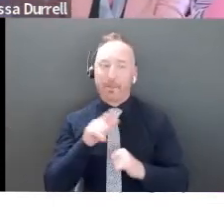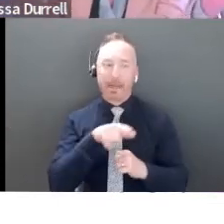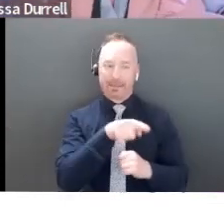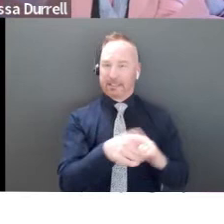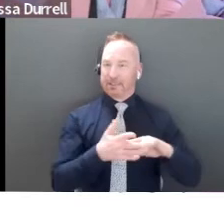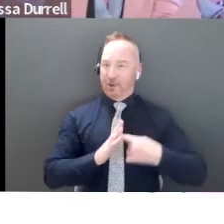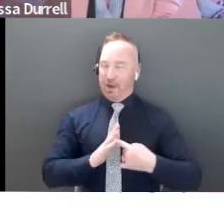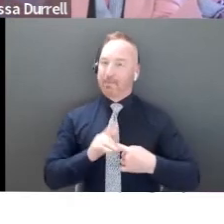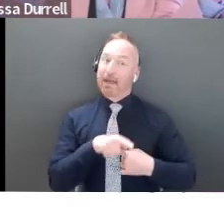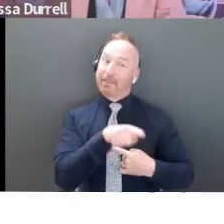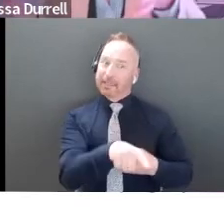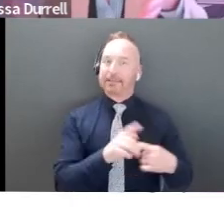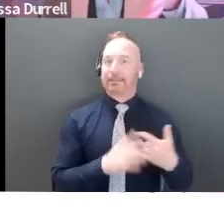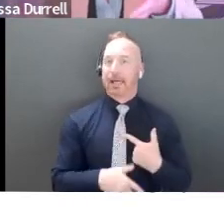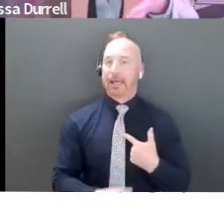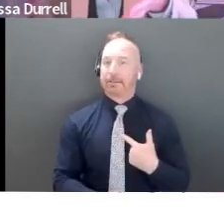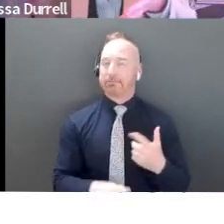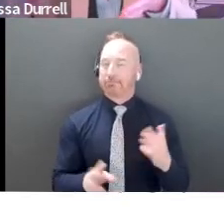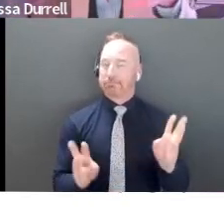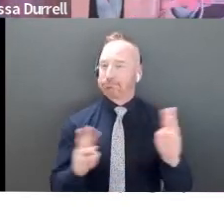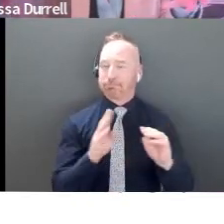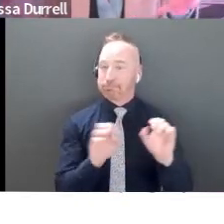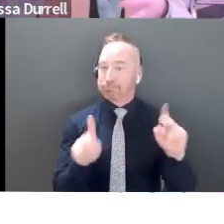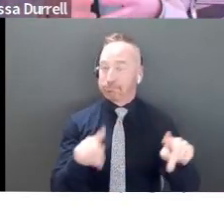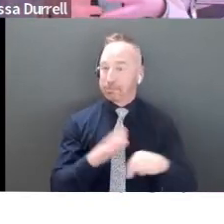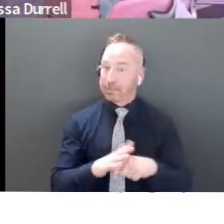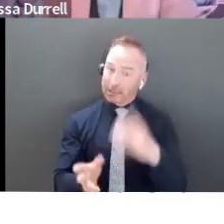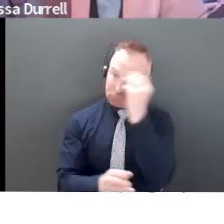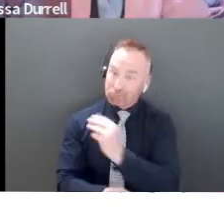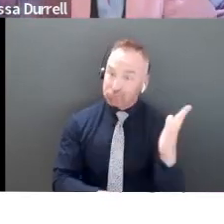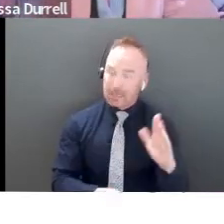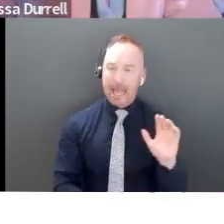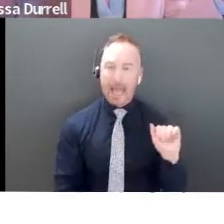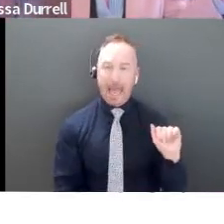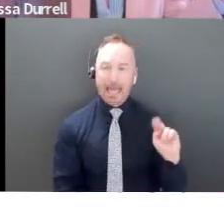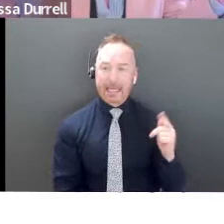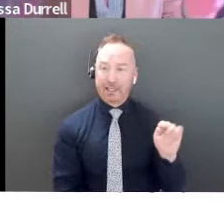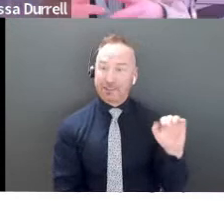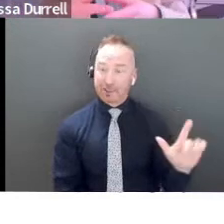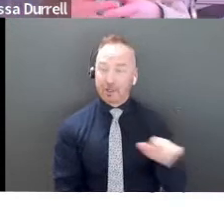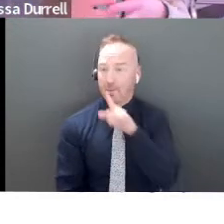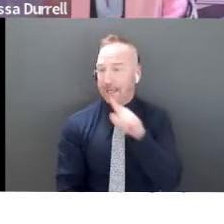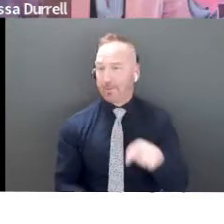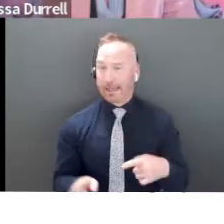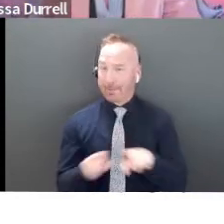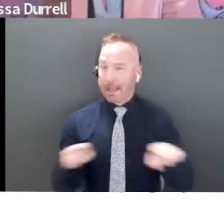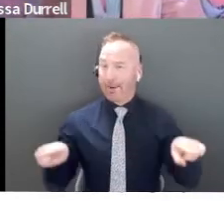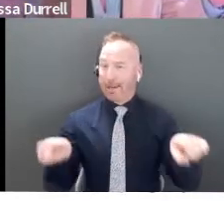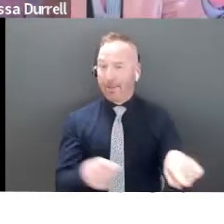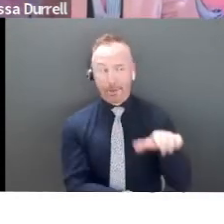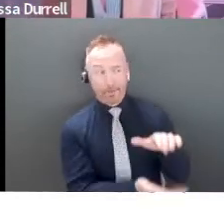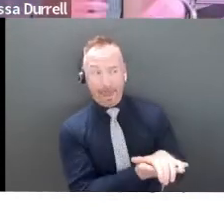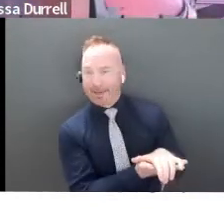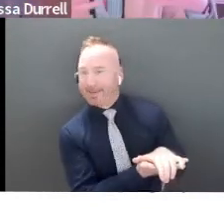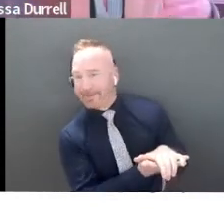opportunity. Share that with me because, you know, as an angel, we're, we're basically getting married. We're, we're getting married for a